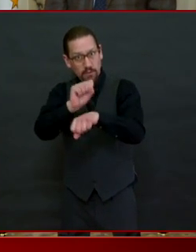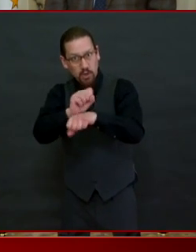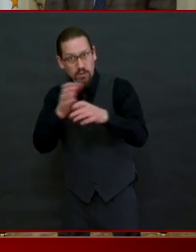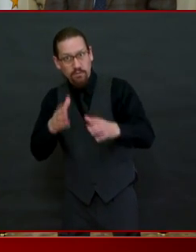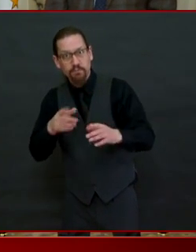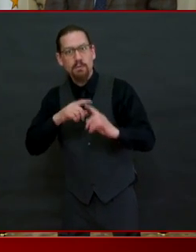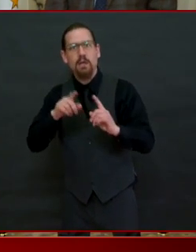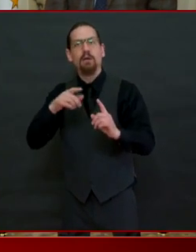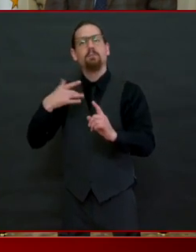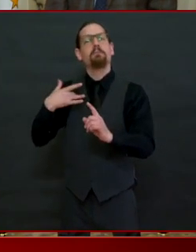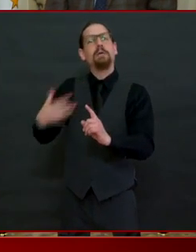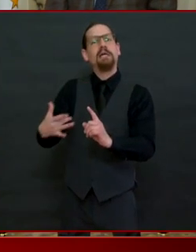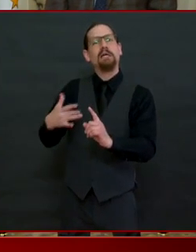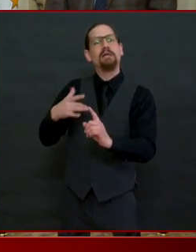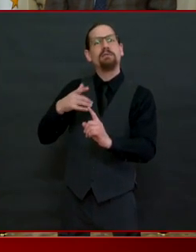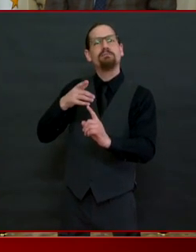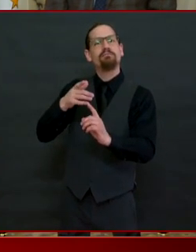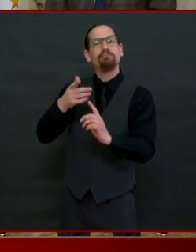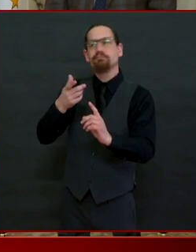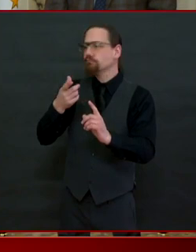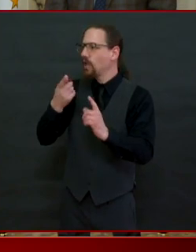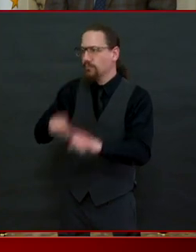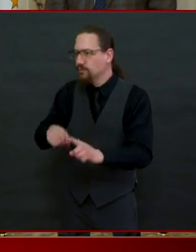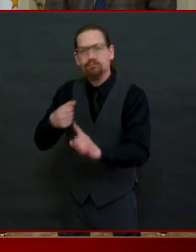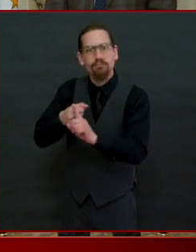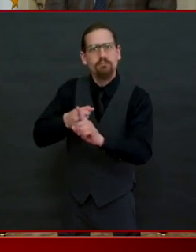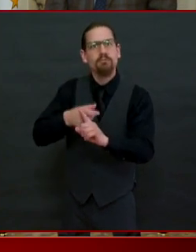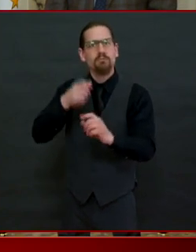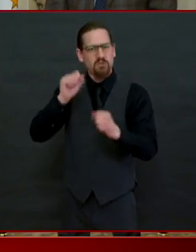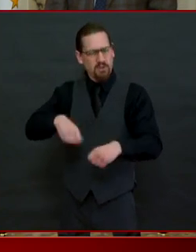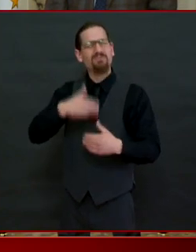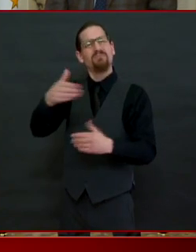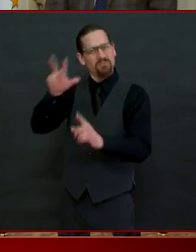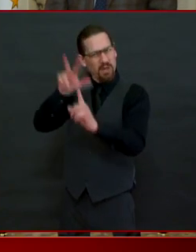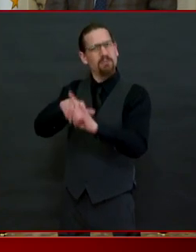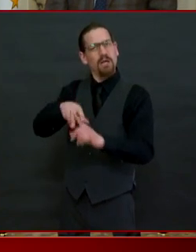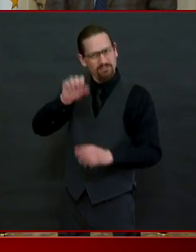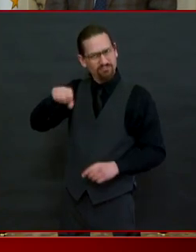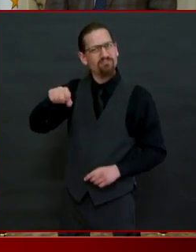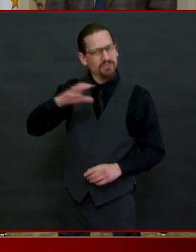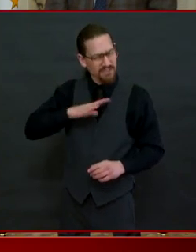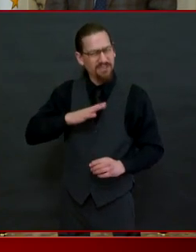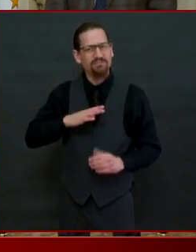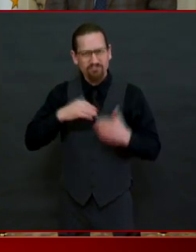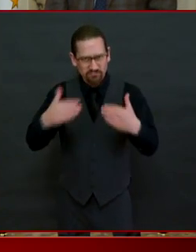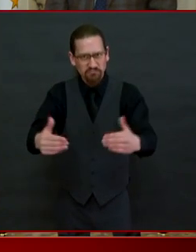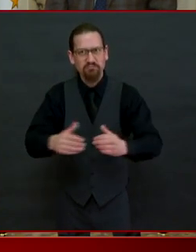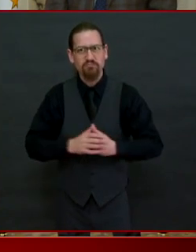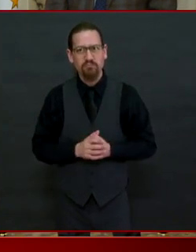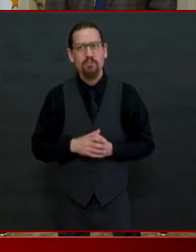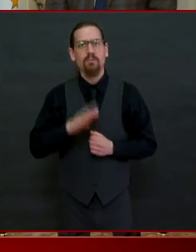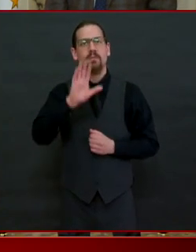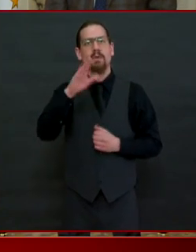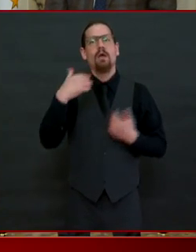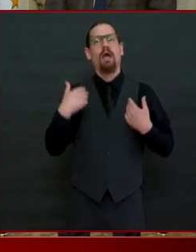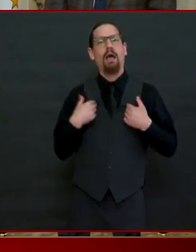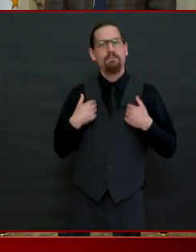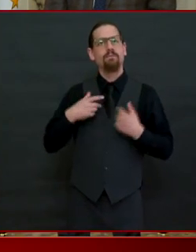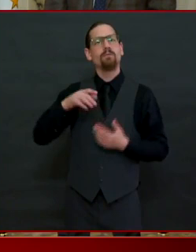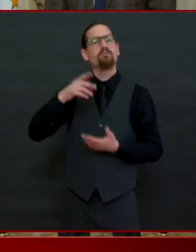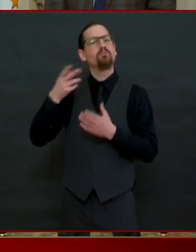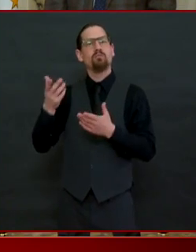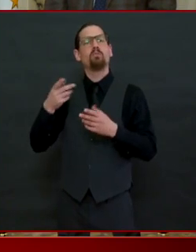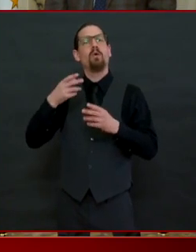so please go ahead and apply but i also want to draw attention to a relief fund that's been established it's called the rhode island